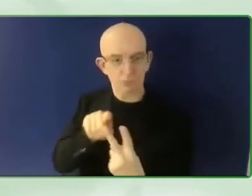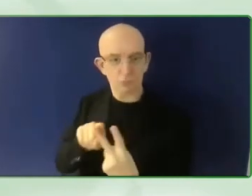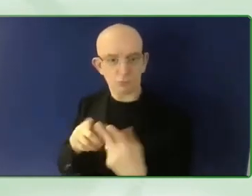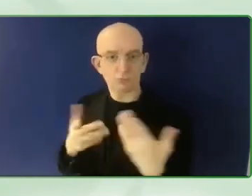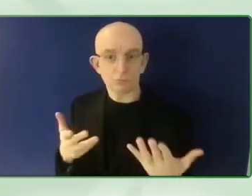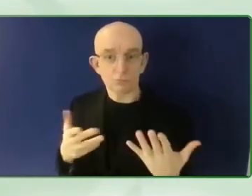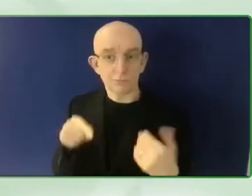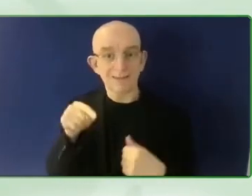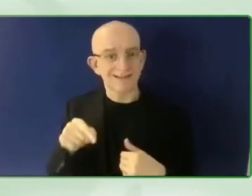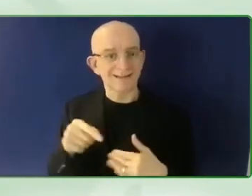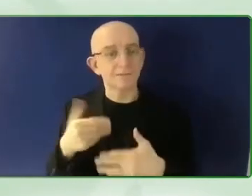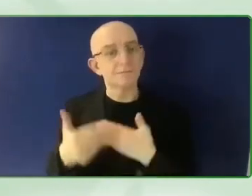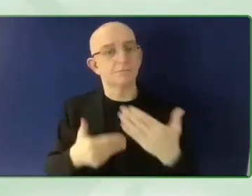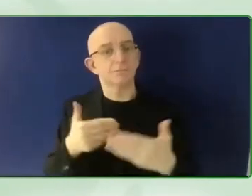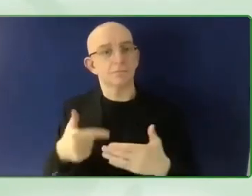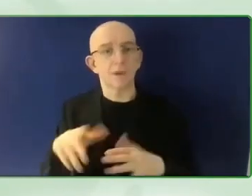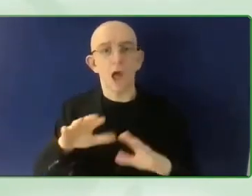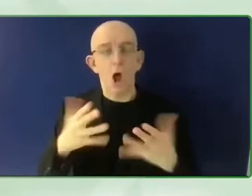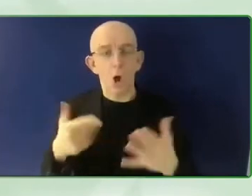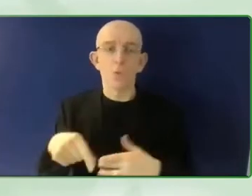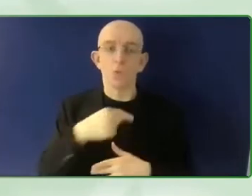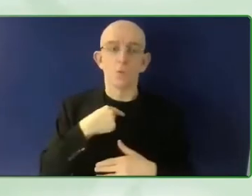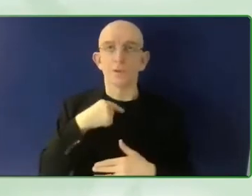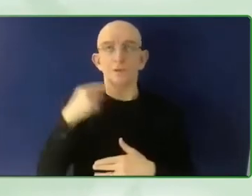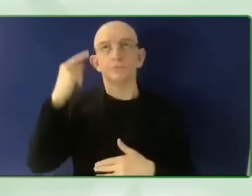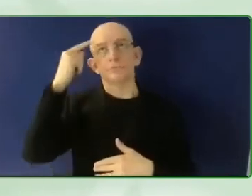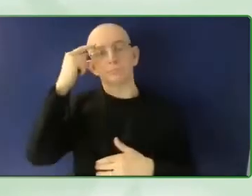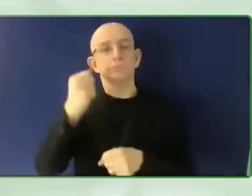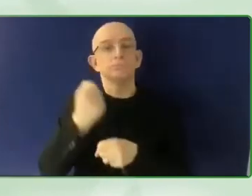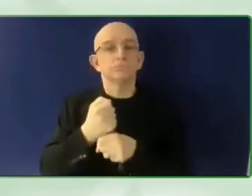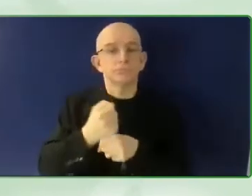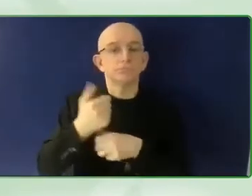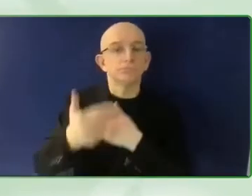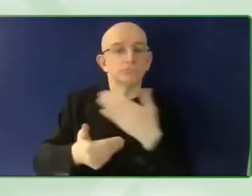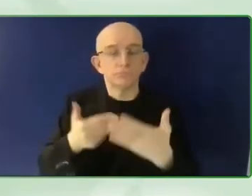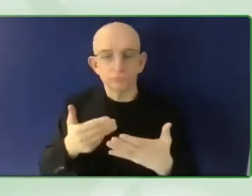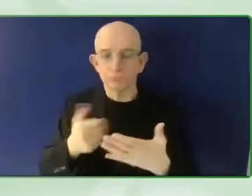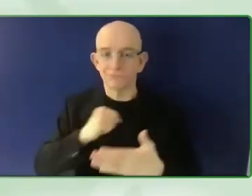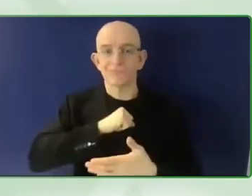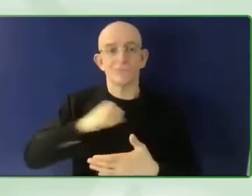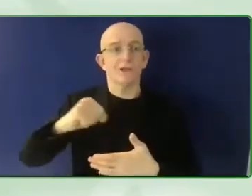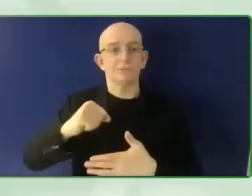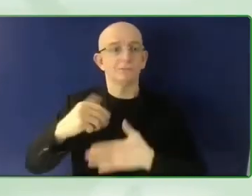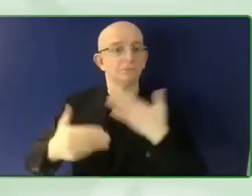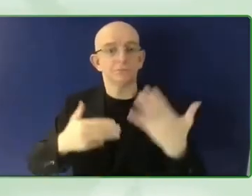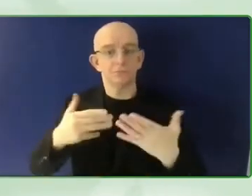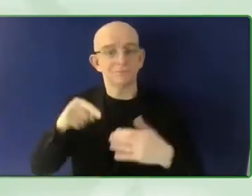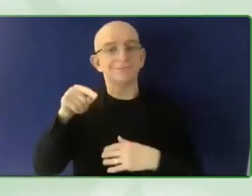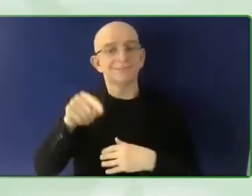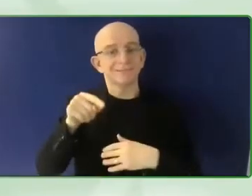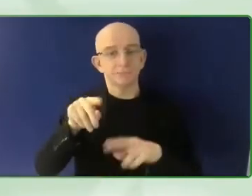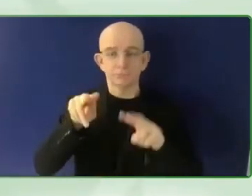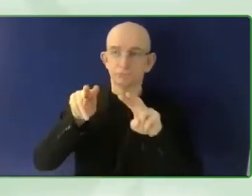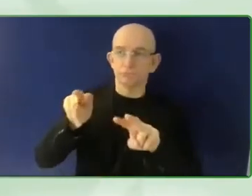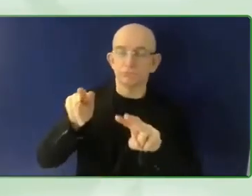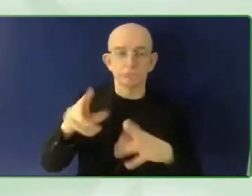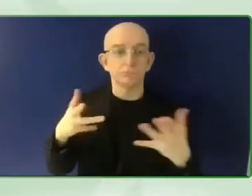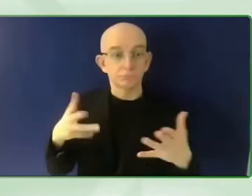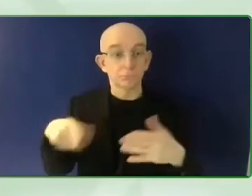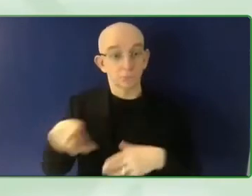But we've had extreme weather patterns for a while. And in certain places, like in Bangladesh, where you can expect